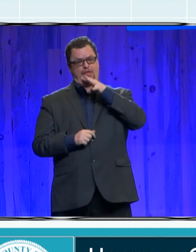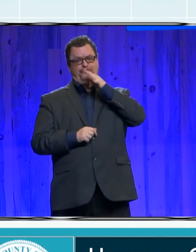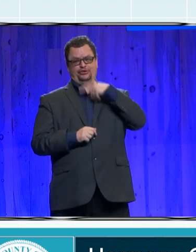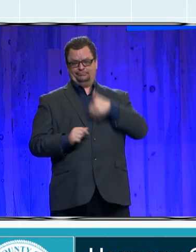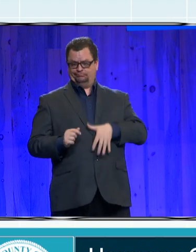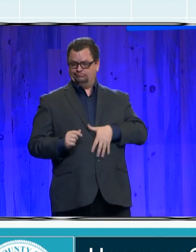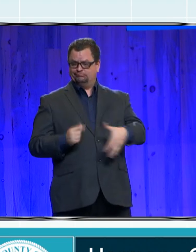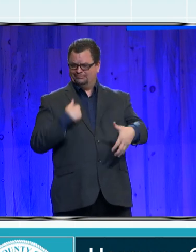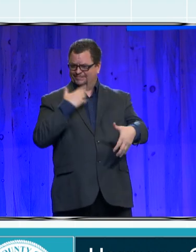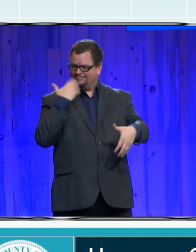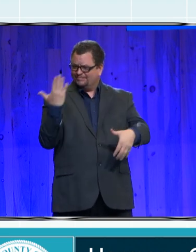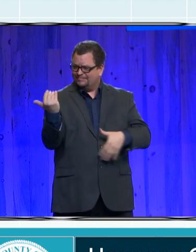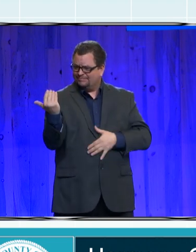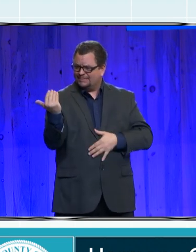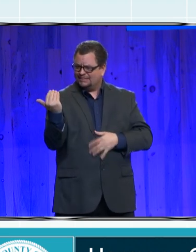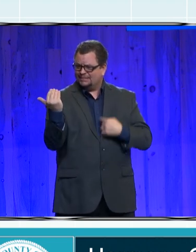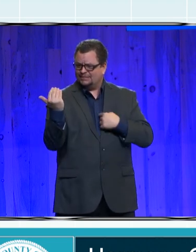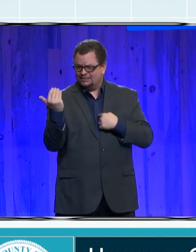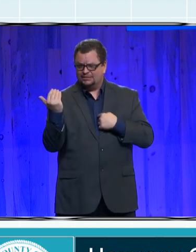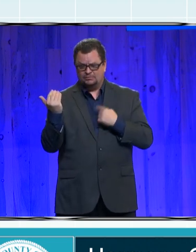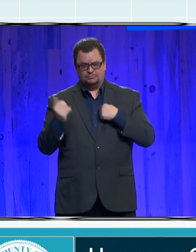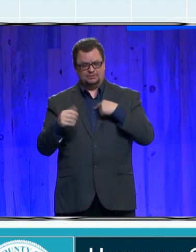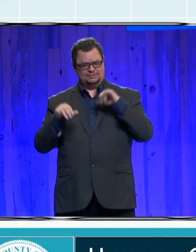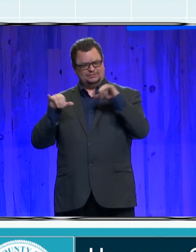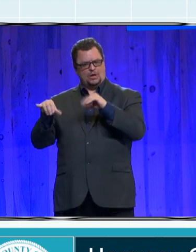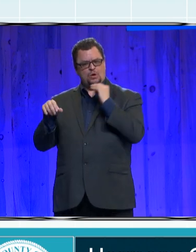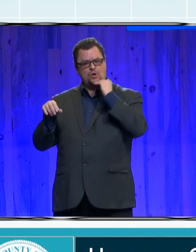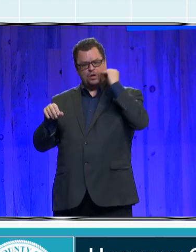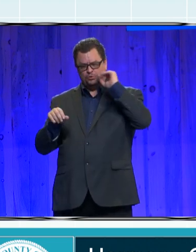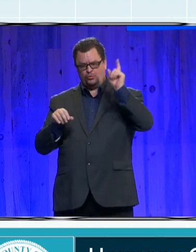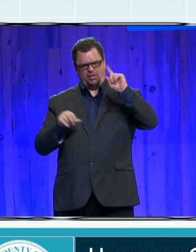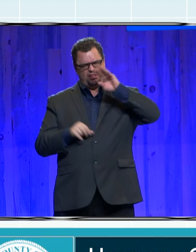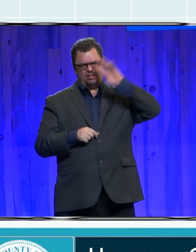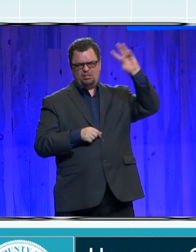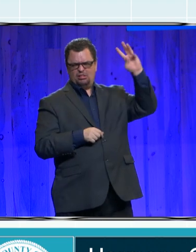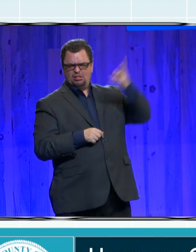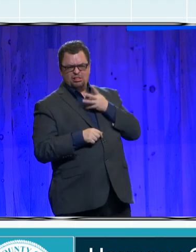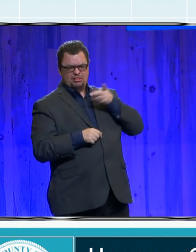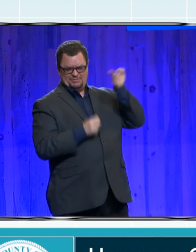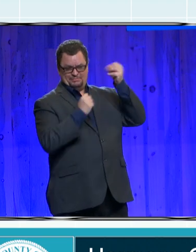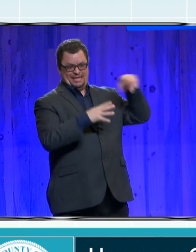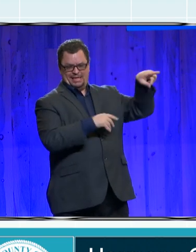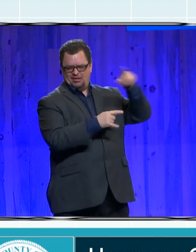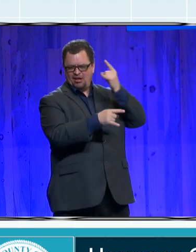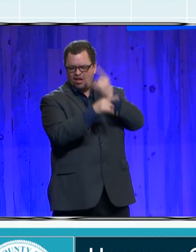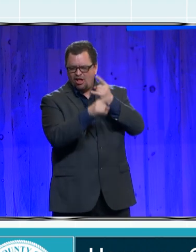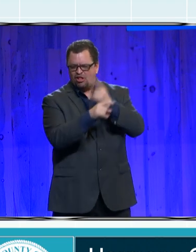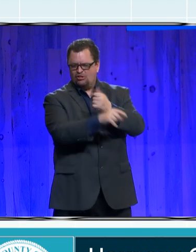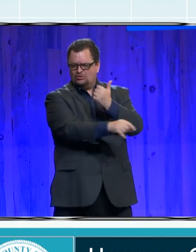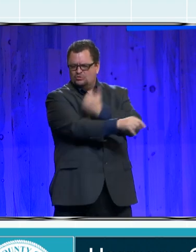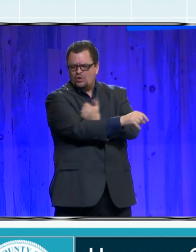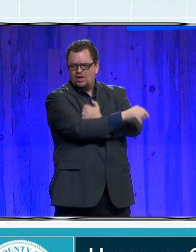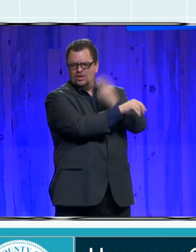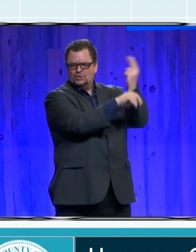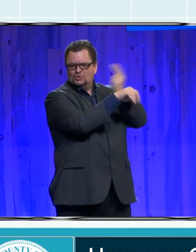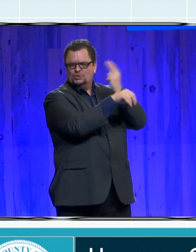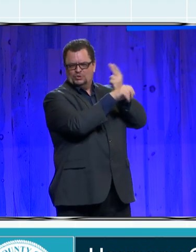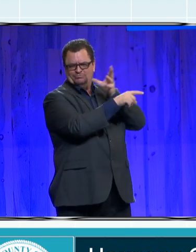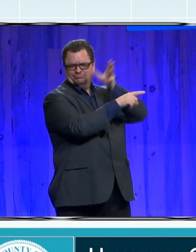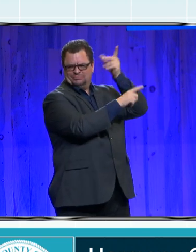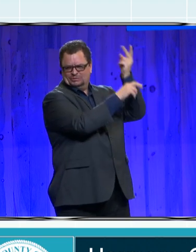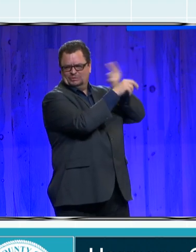and alcohol abuse, neglect, physical and emotional abuse. Prior to my pregnancy, my father would get overly